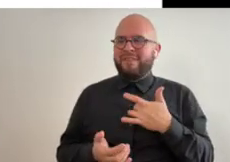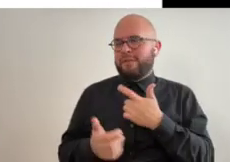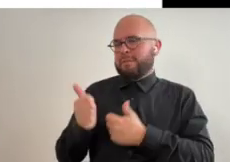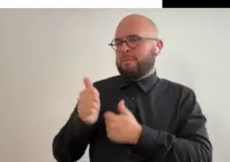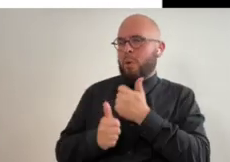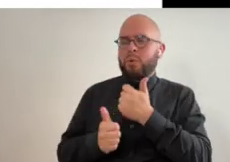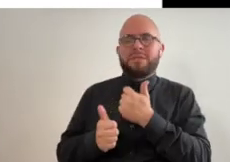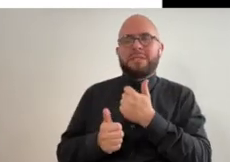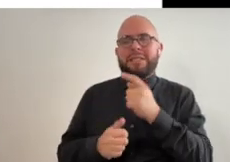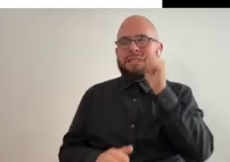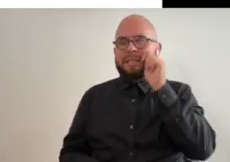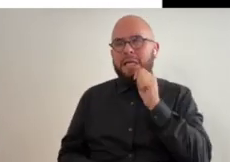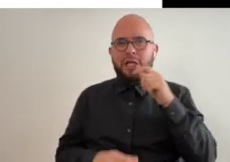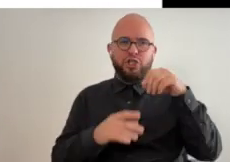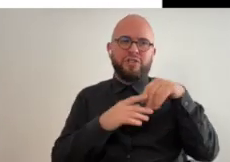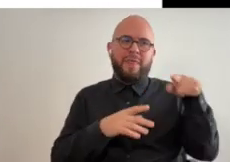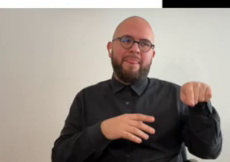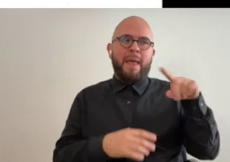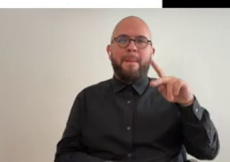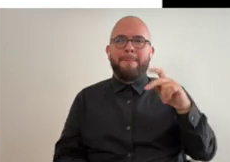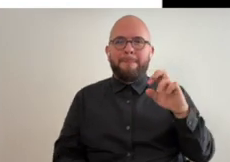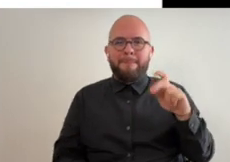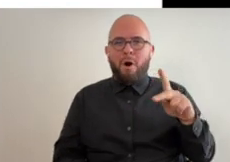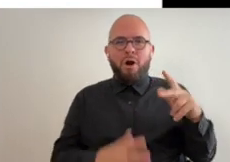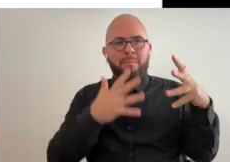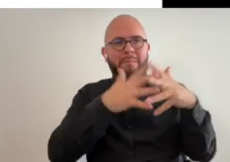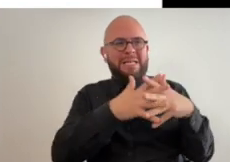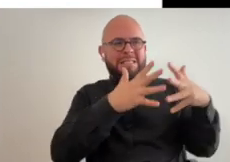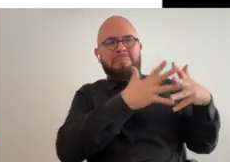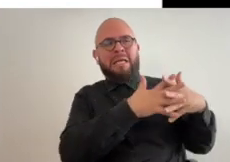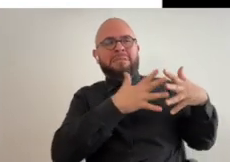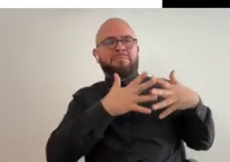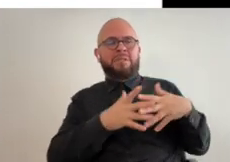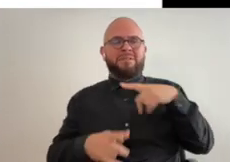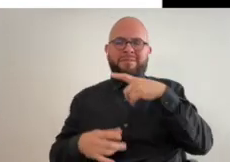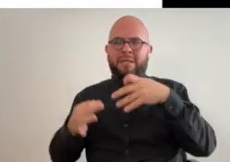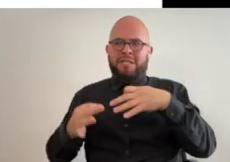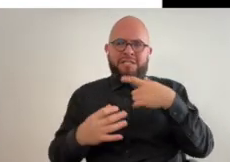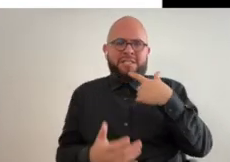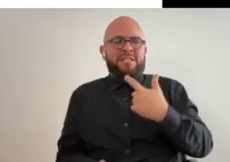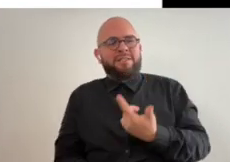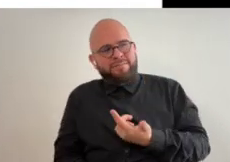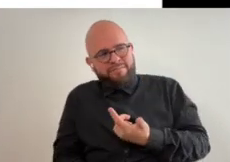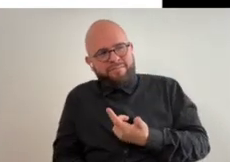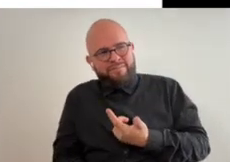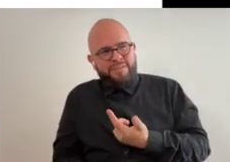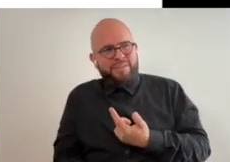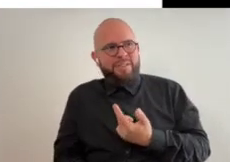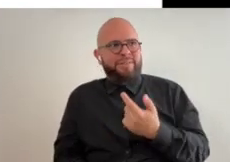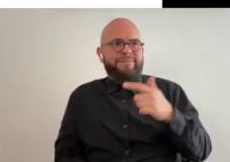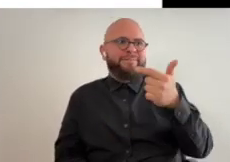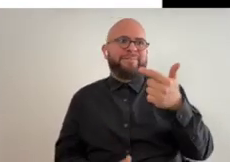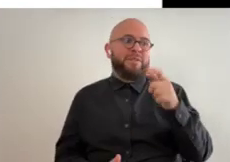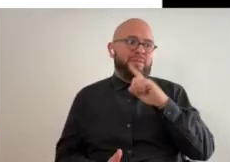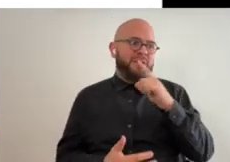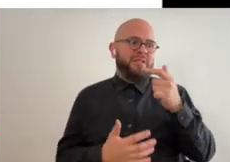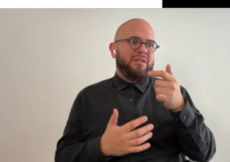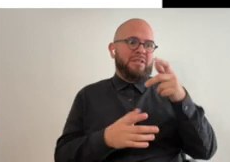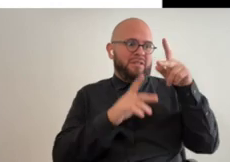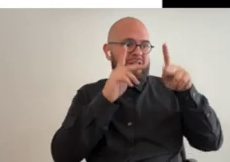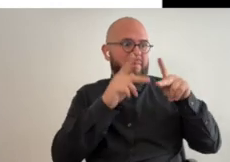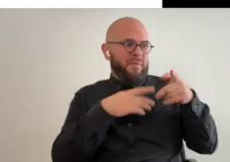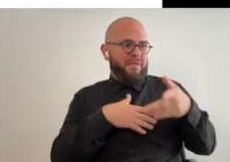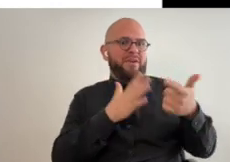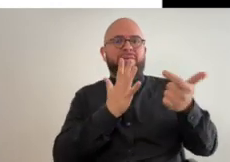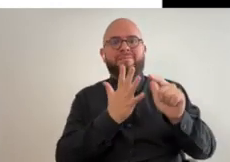there was all these it was like mostly like teenagers in a park smoking pot getting busted then the judge was like and it was like